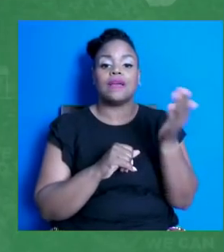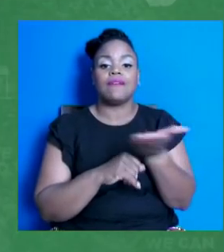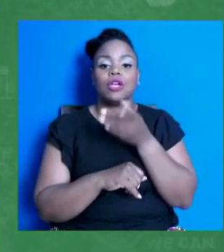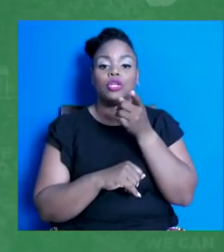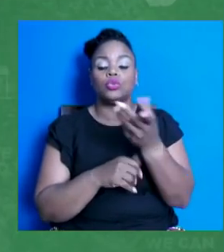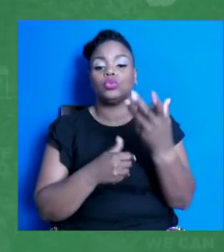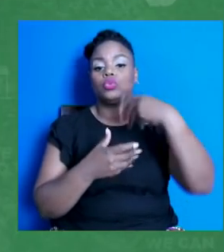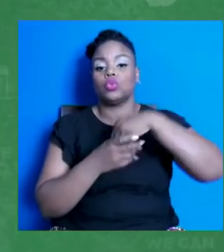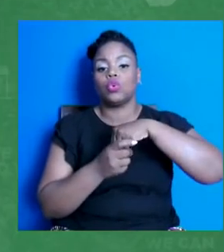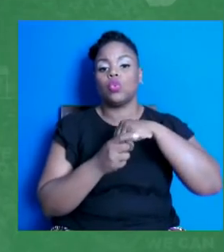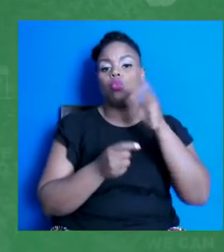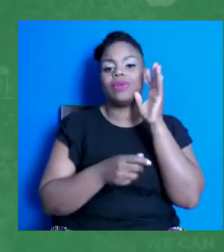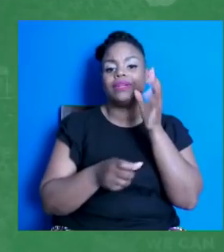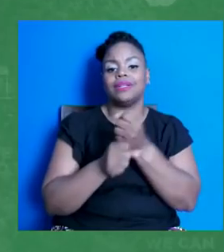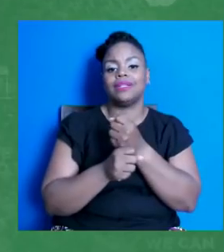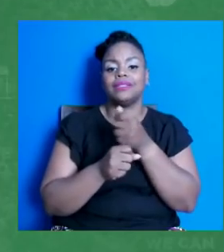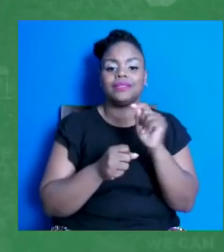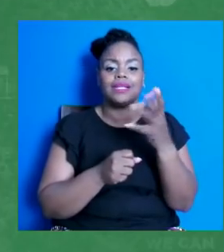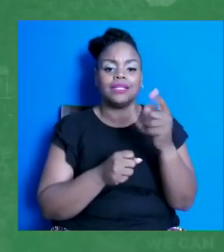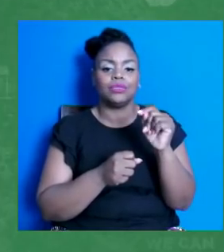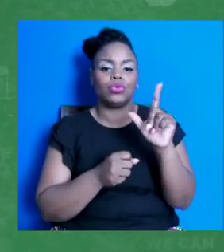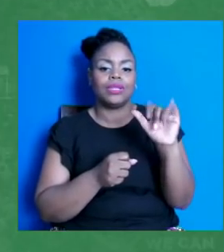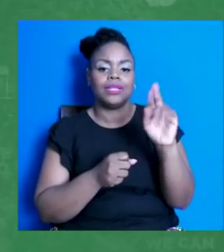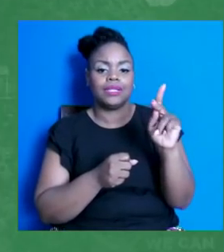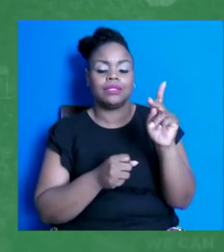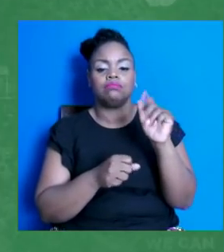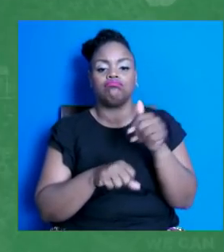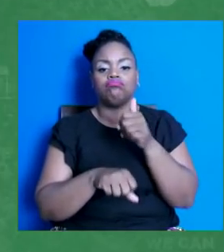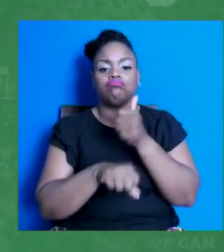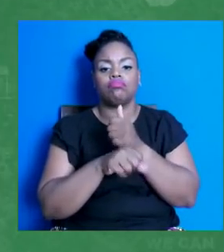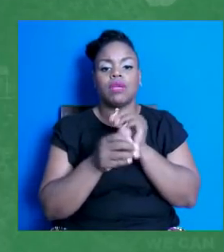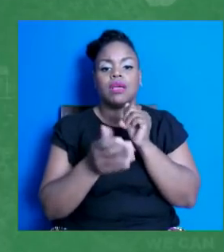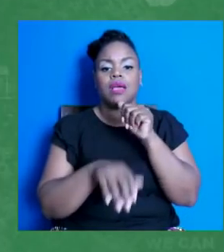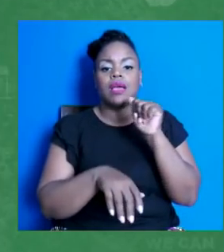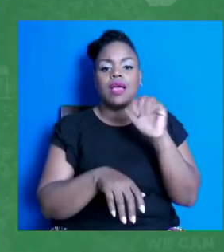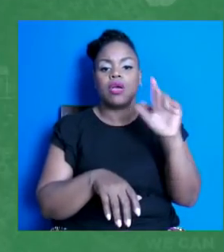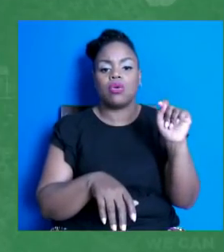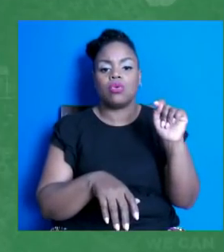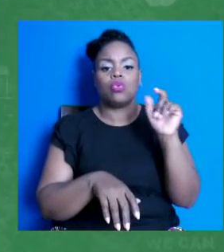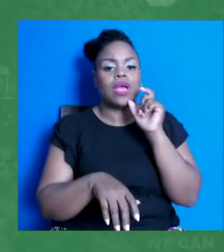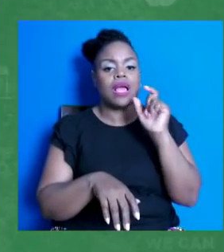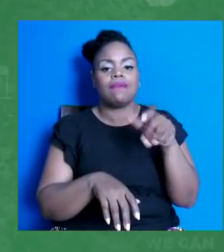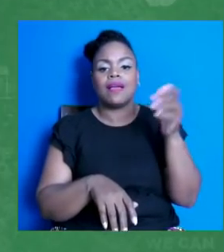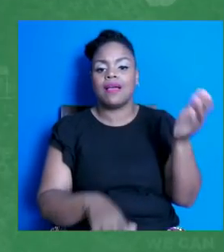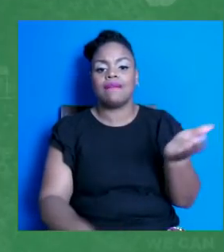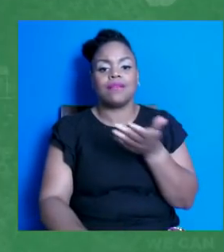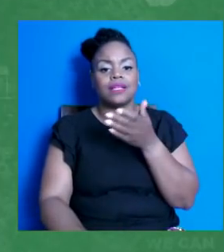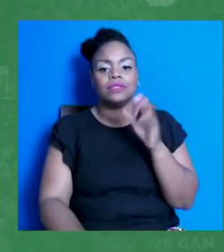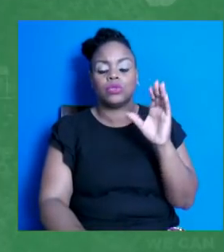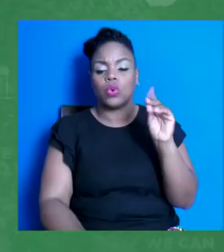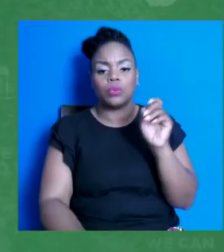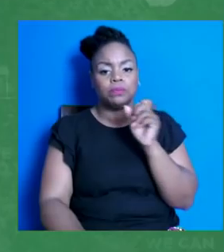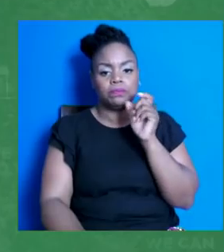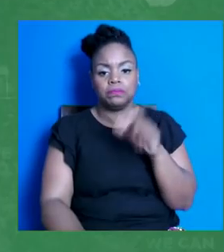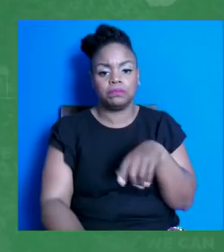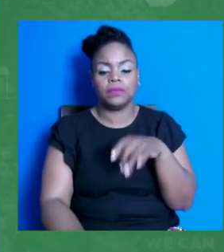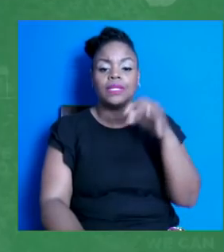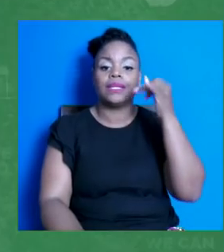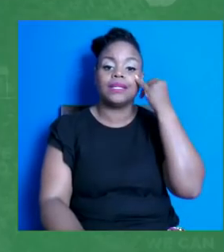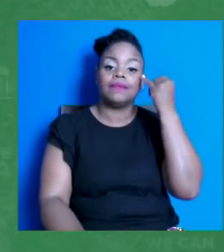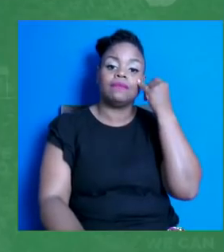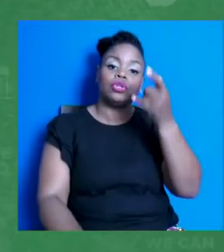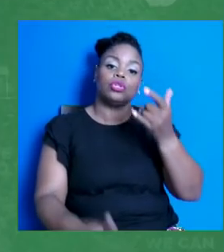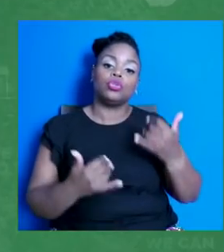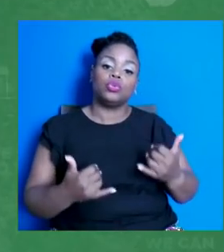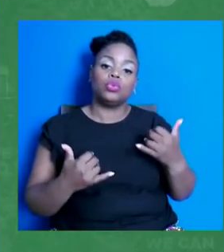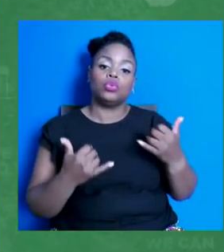create an account. You can download the app from there and you will not need an invite code to join if a current user invites you. Next slide,